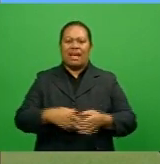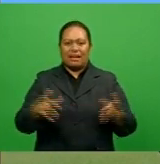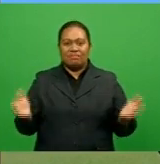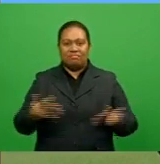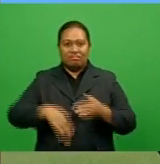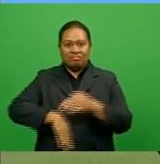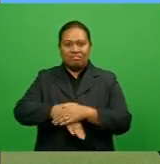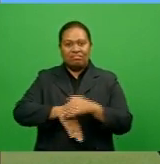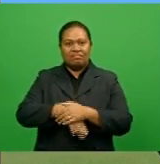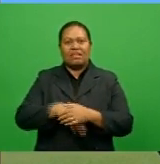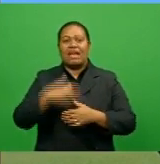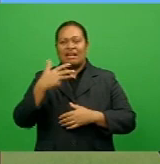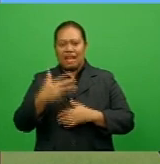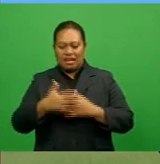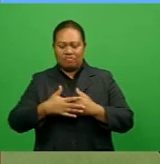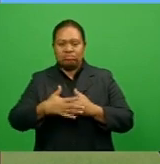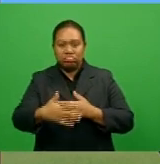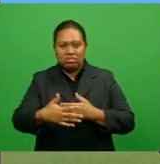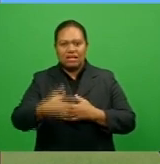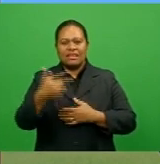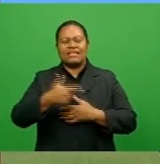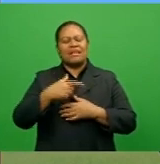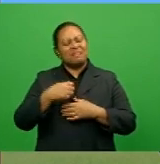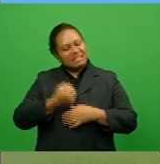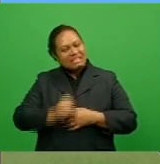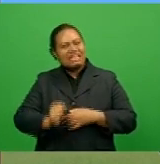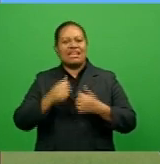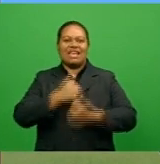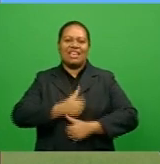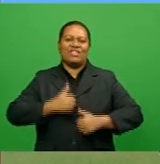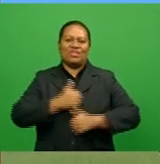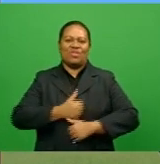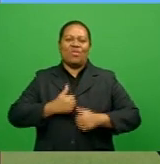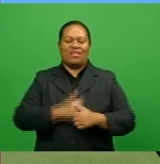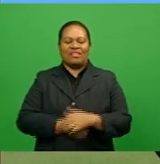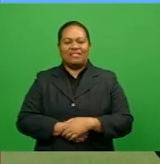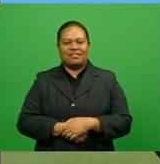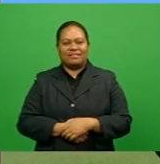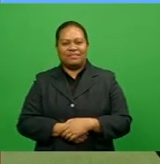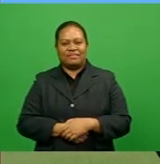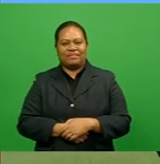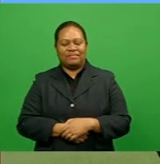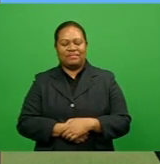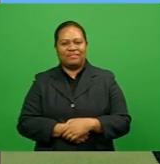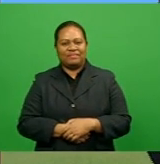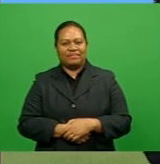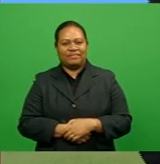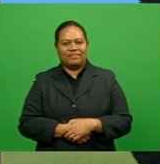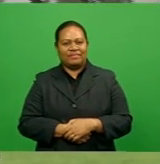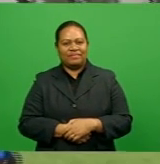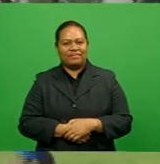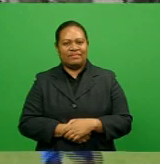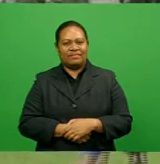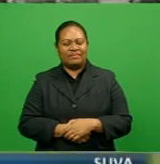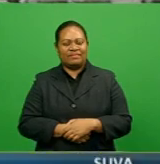and 17 years on. He still enjoys the game he fell in love with as a child. Dali Matairakula reports.